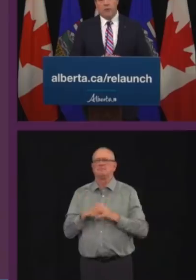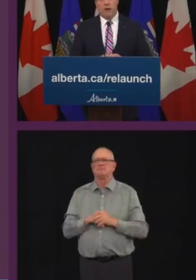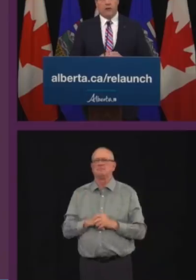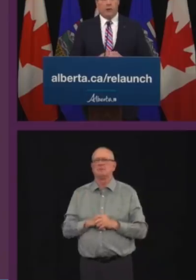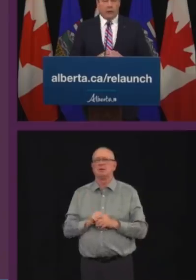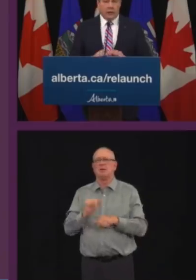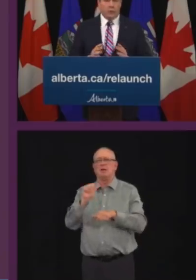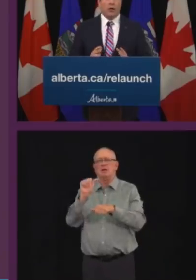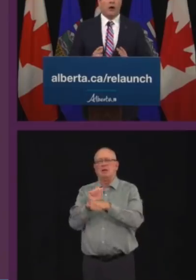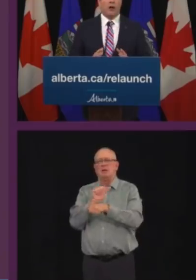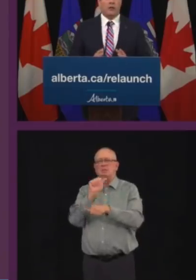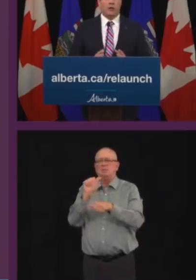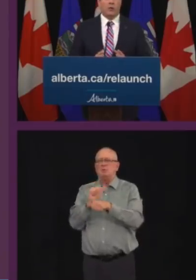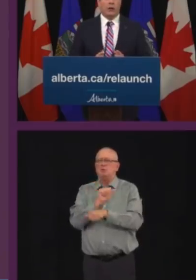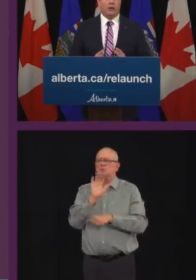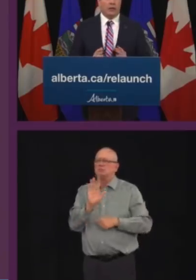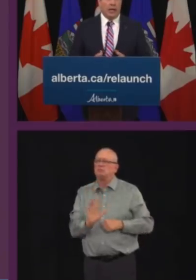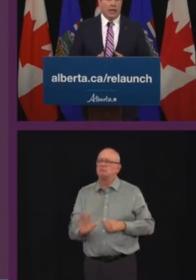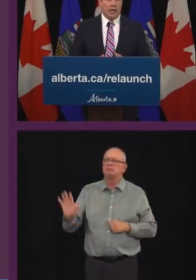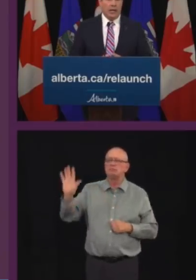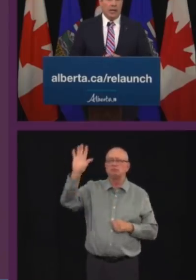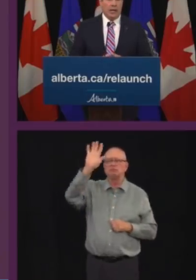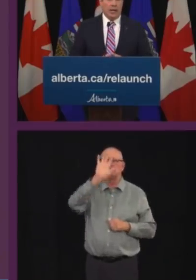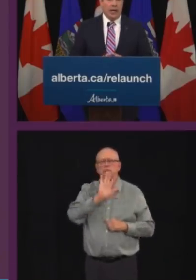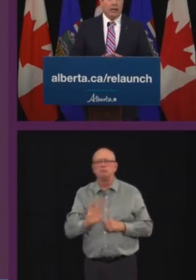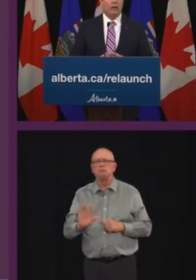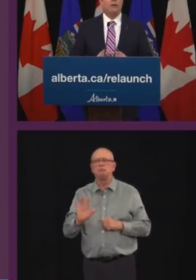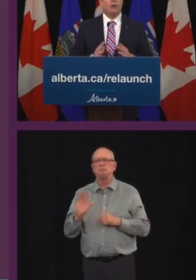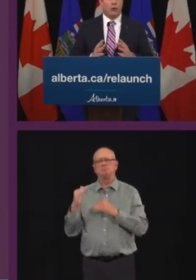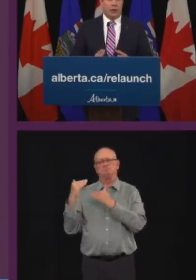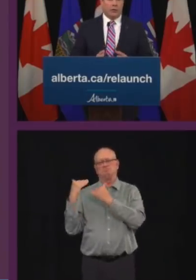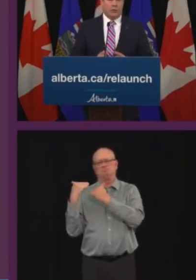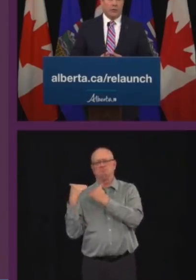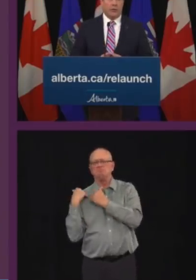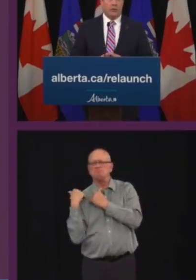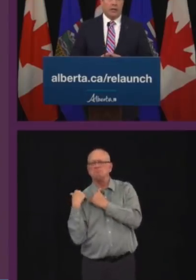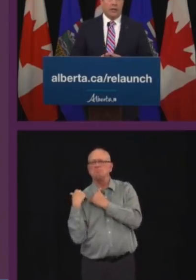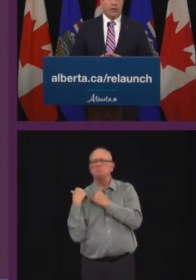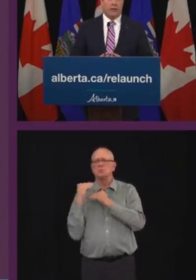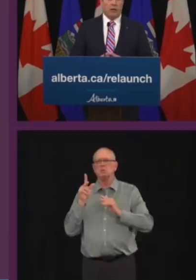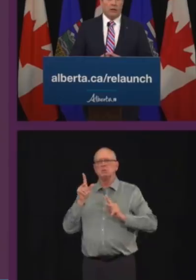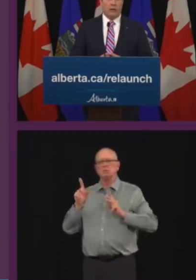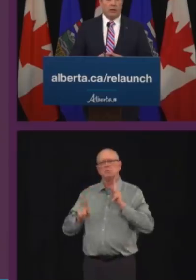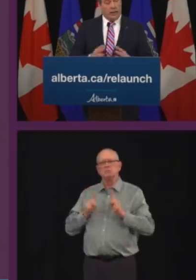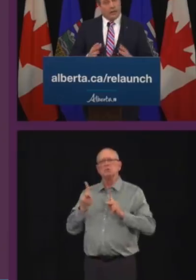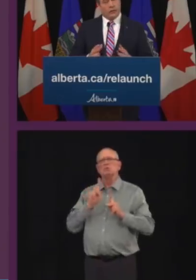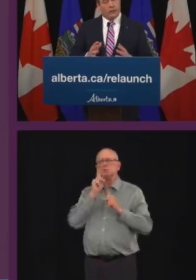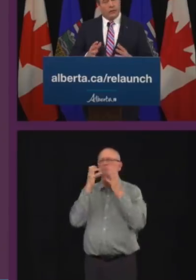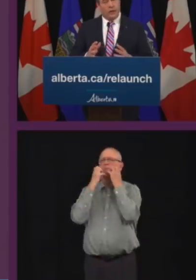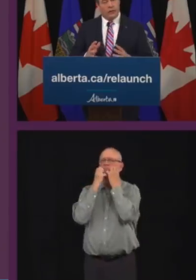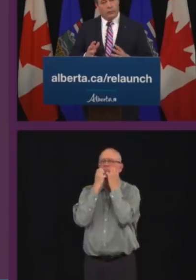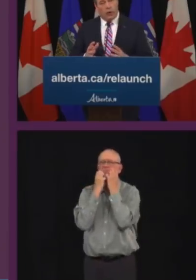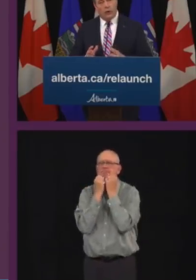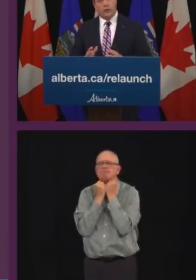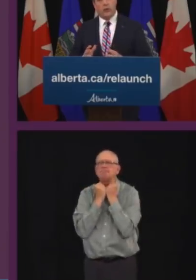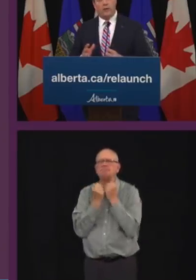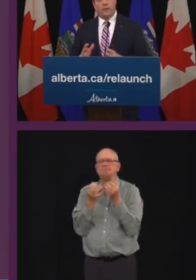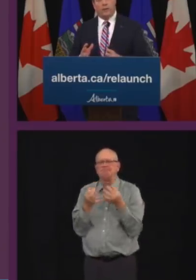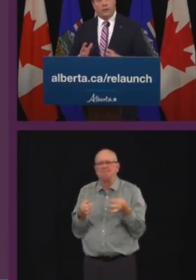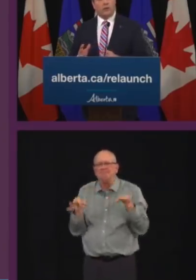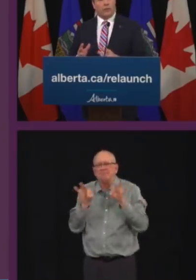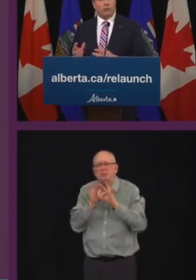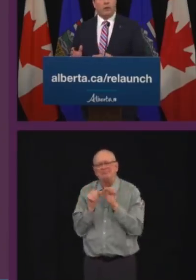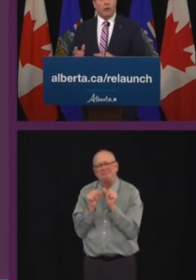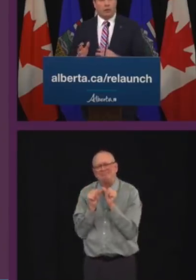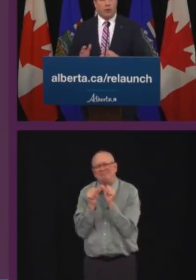civic responsibility is what got us to where we are today. And it will be critical to getting us the next stage